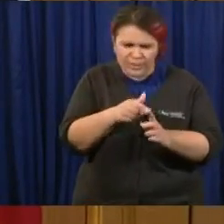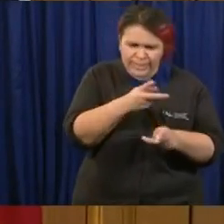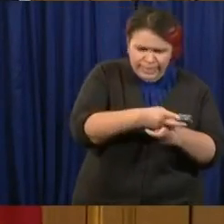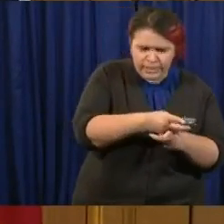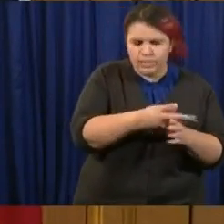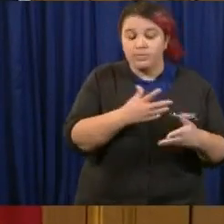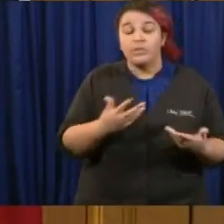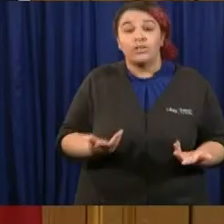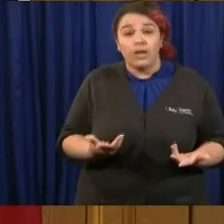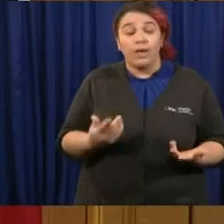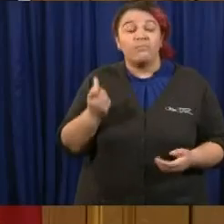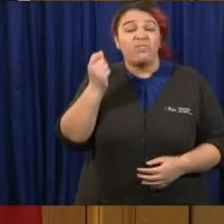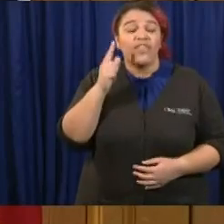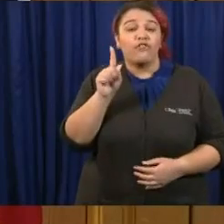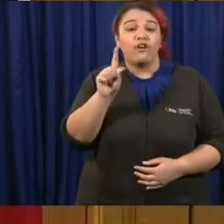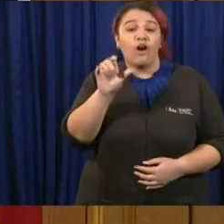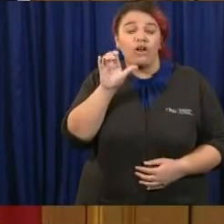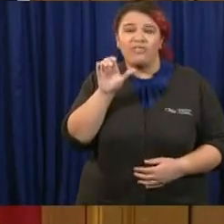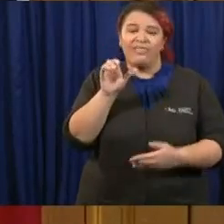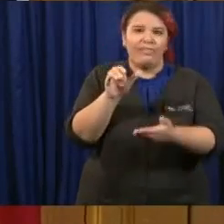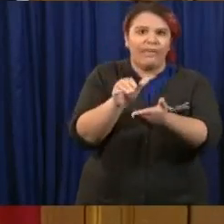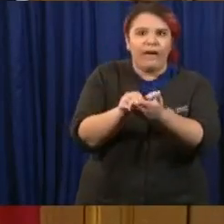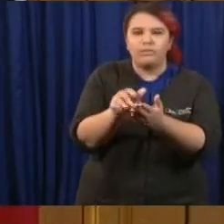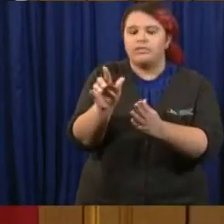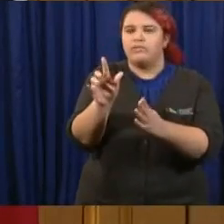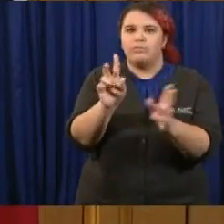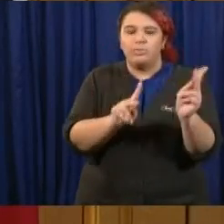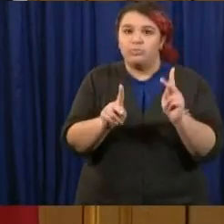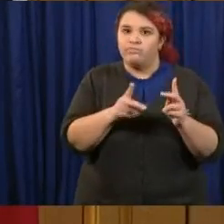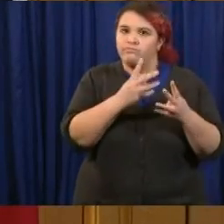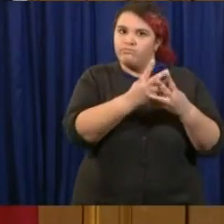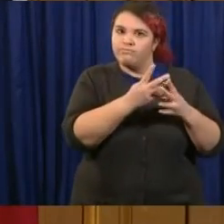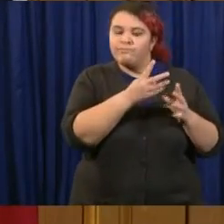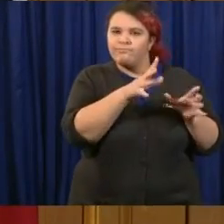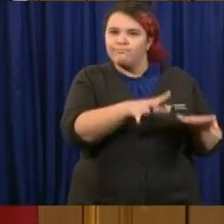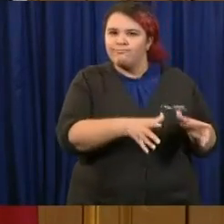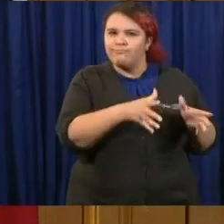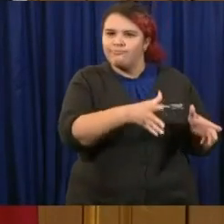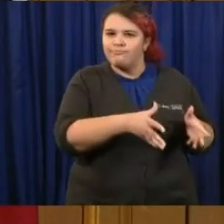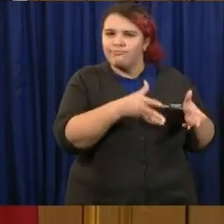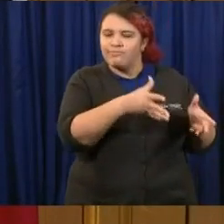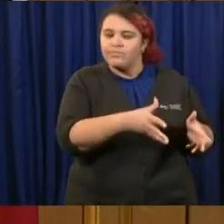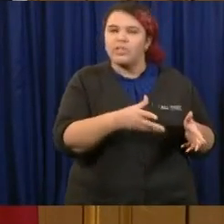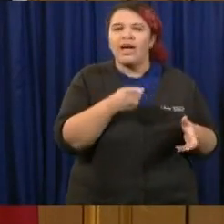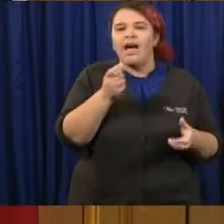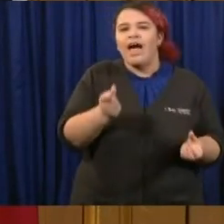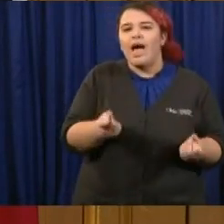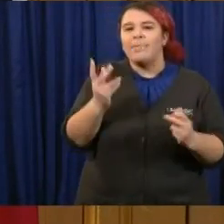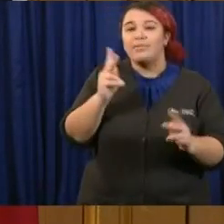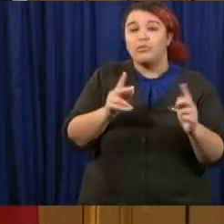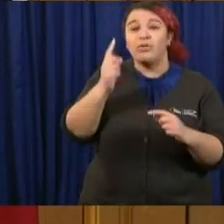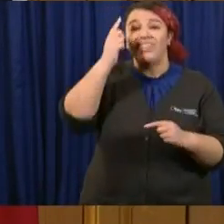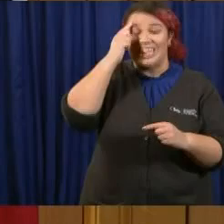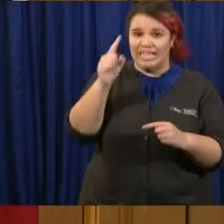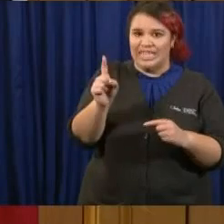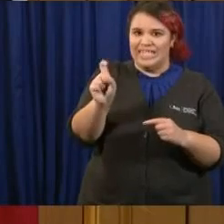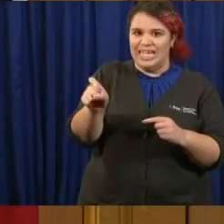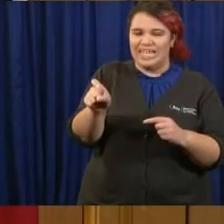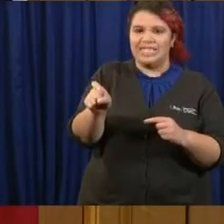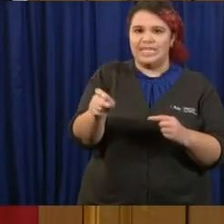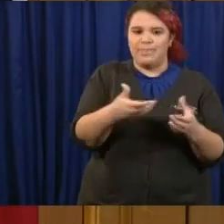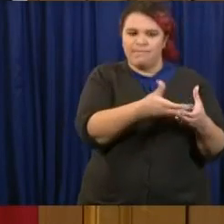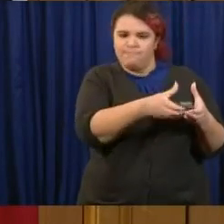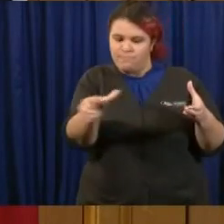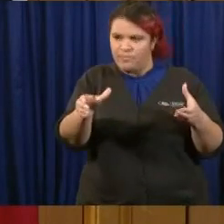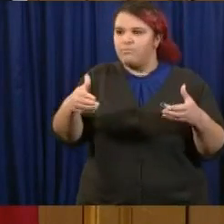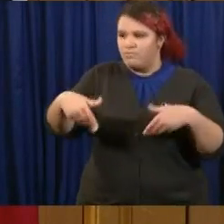are thousands of prisoners in Ohio state prisons. How many more people do you think would need to be released? And what circumstances would those